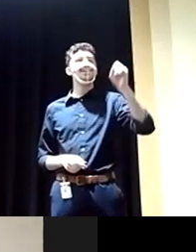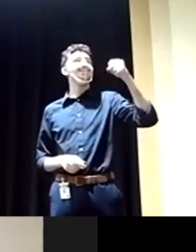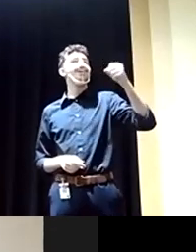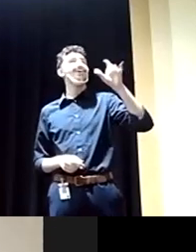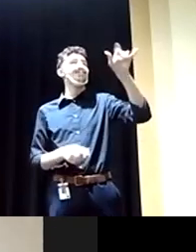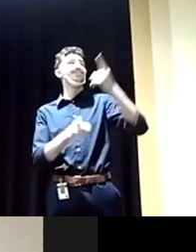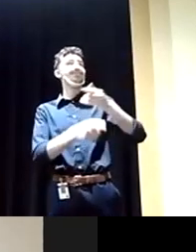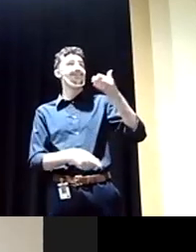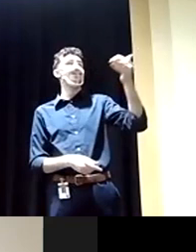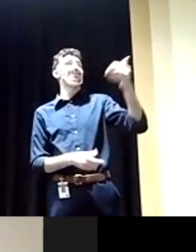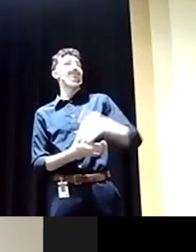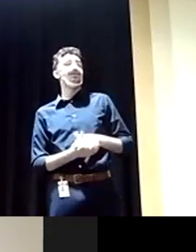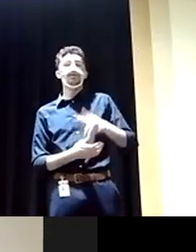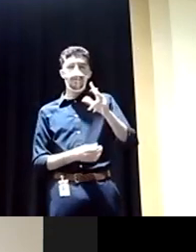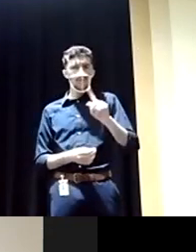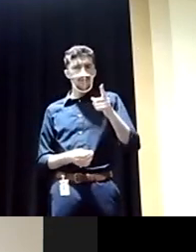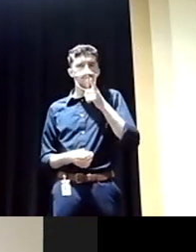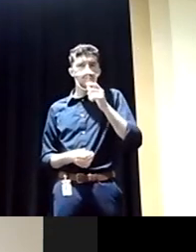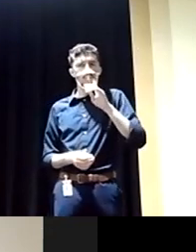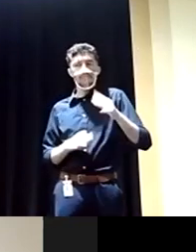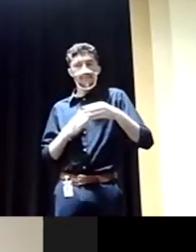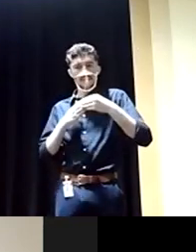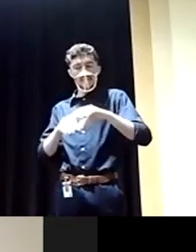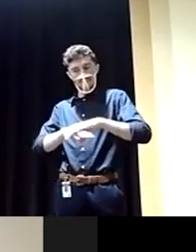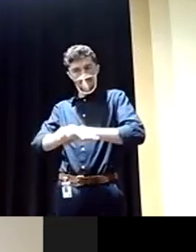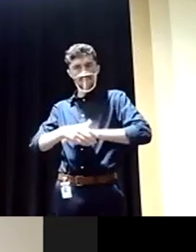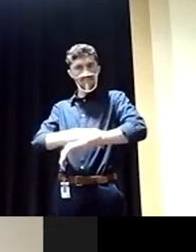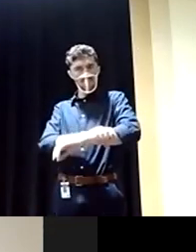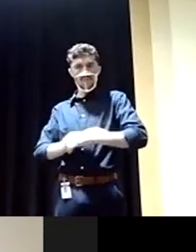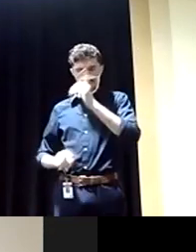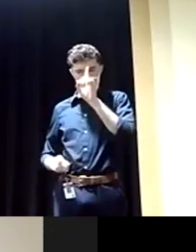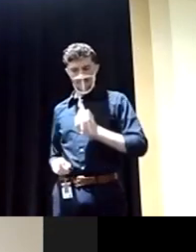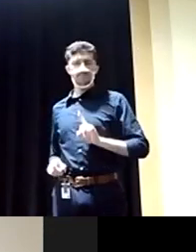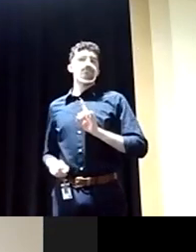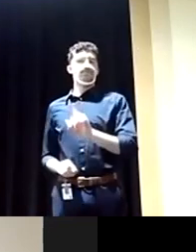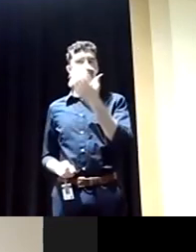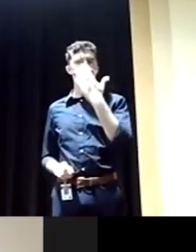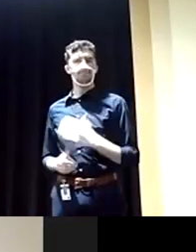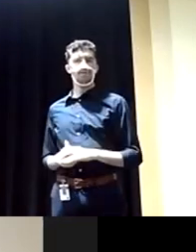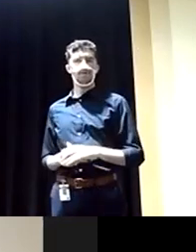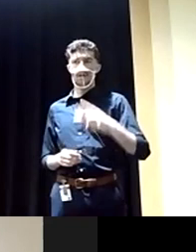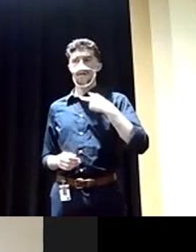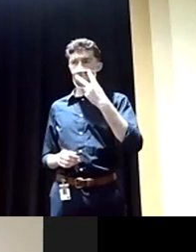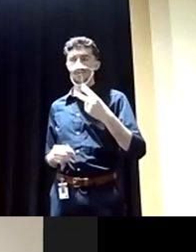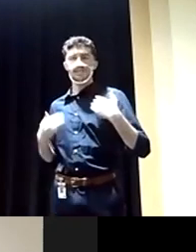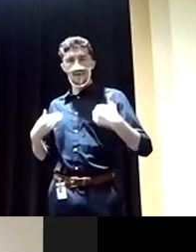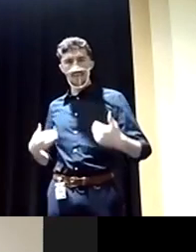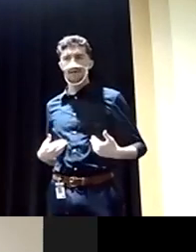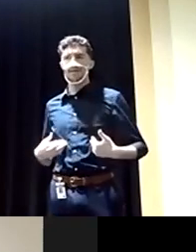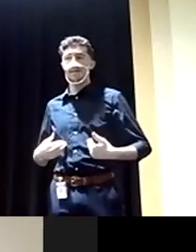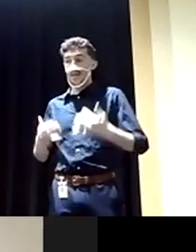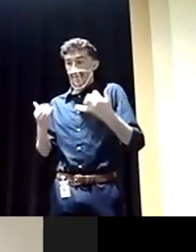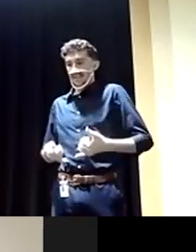leading our Commonwealth and helping to be not just a vote, but a voice in a body that I think is desperately broken.